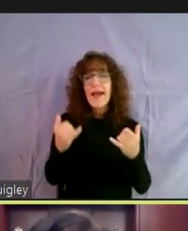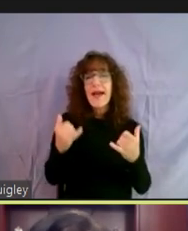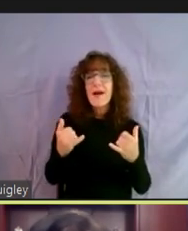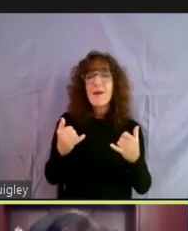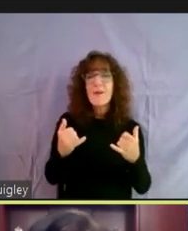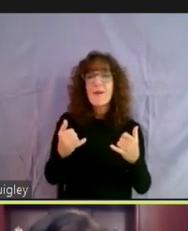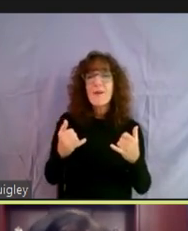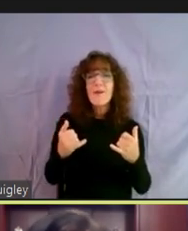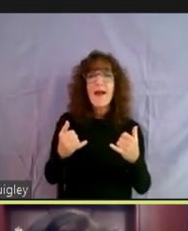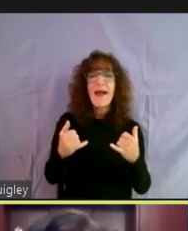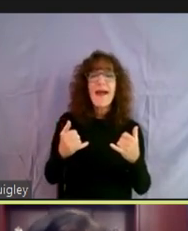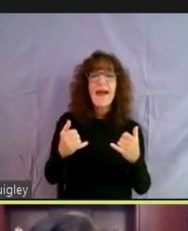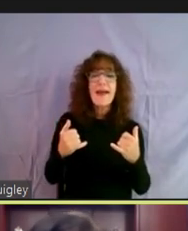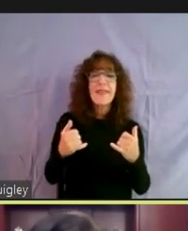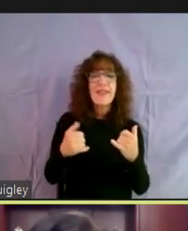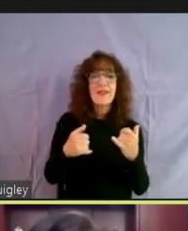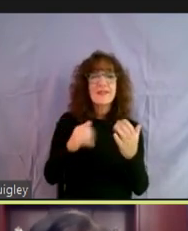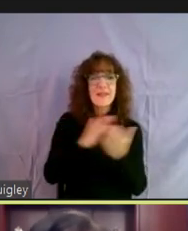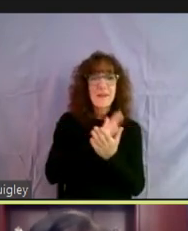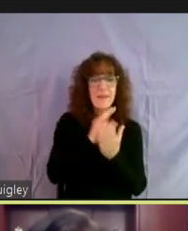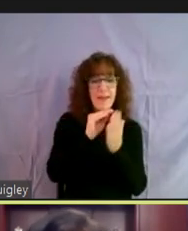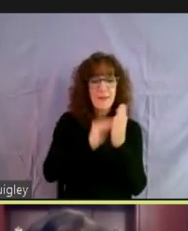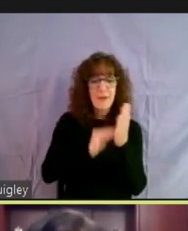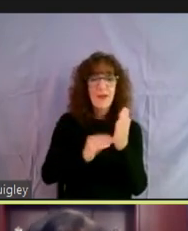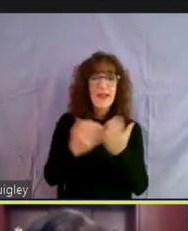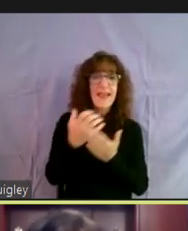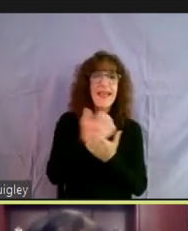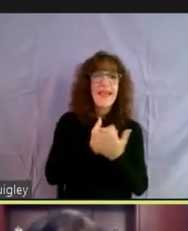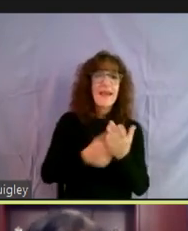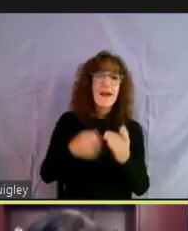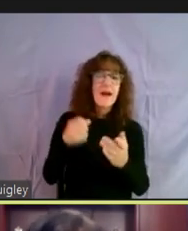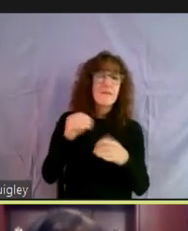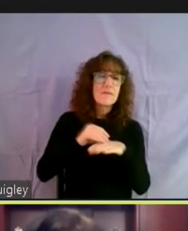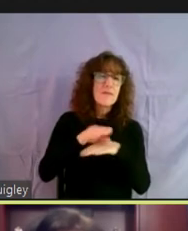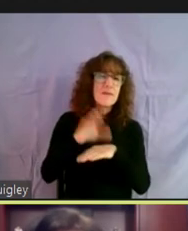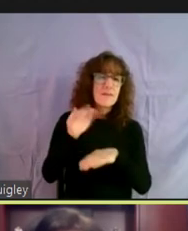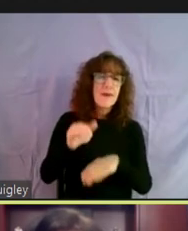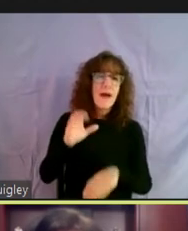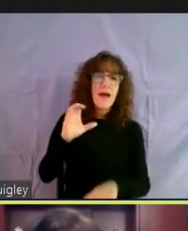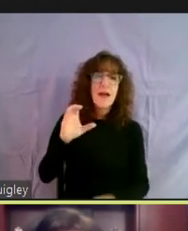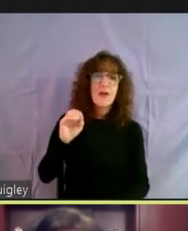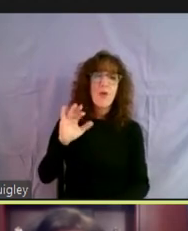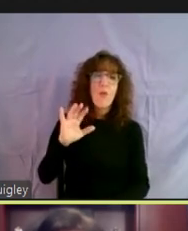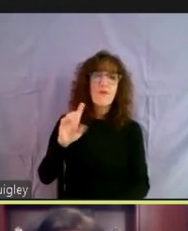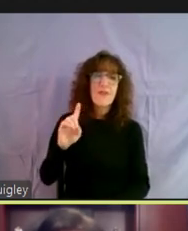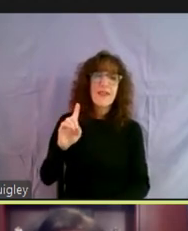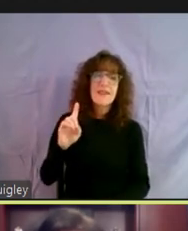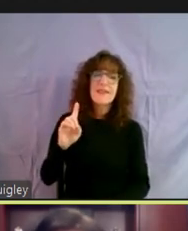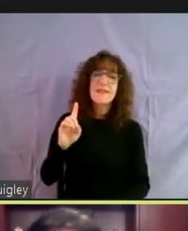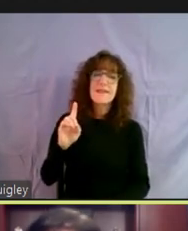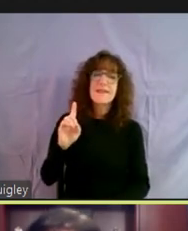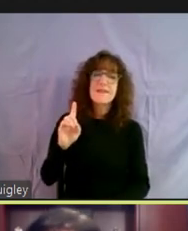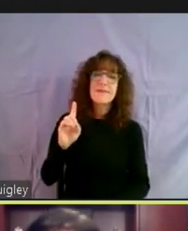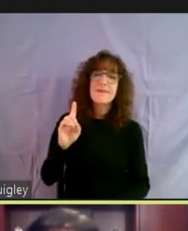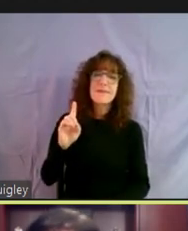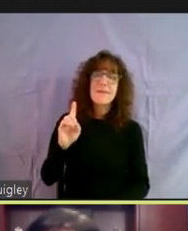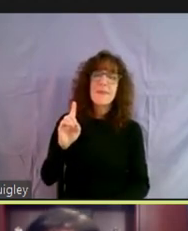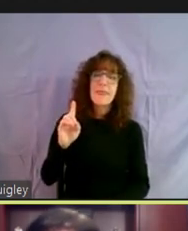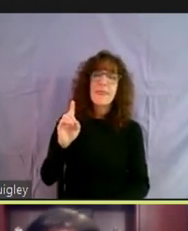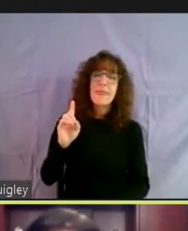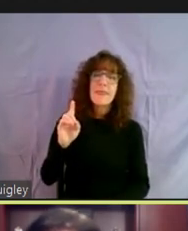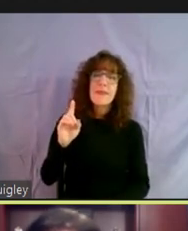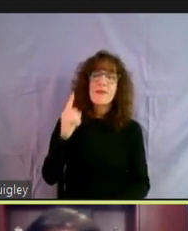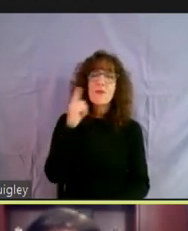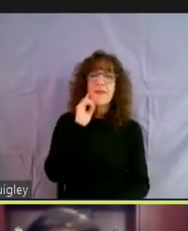must also document that their, their income has been affected by COVID. So, um, I think that, um,